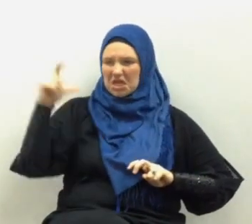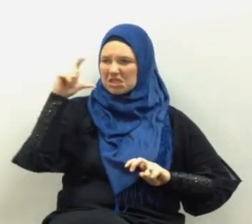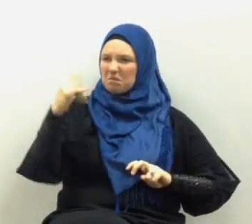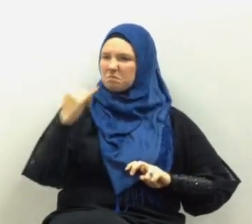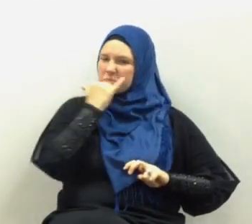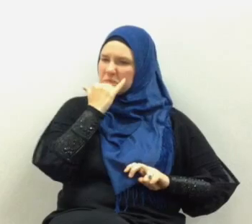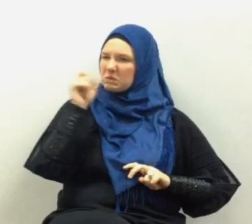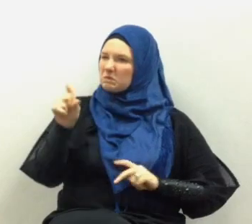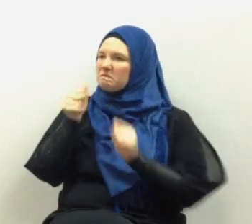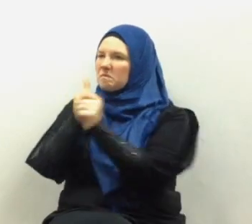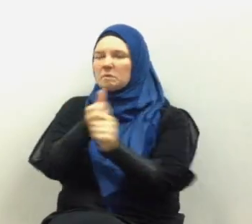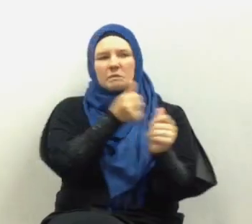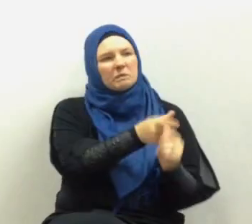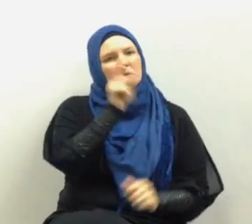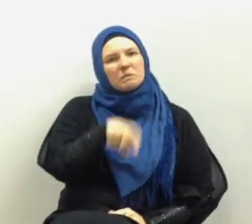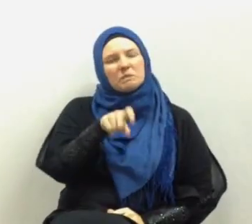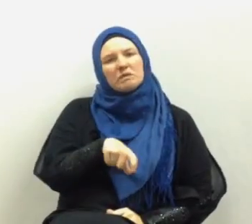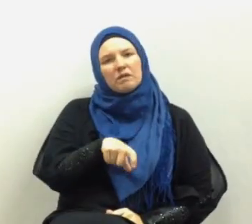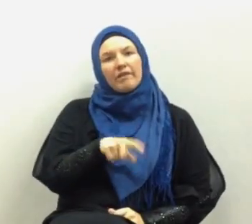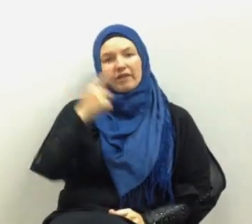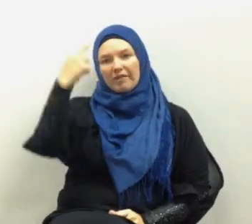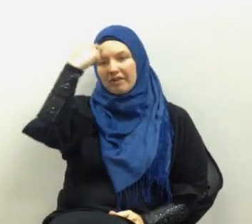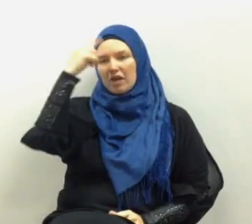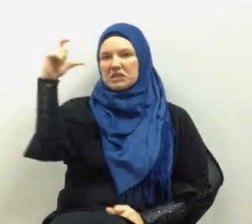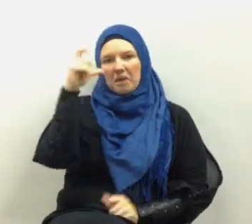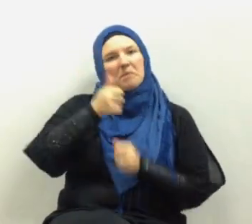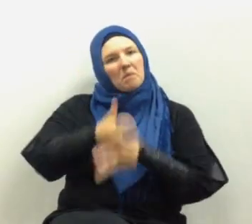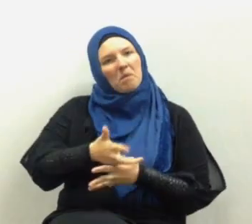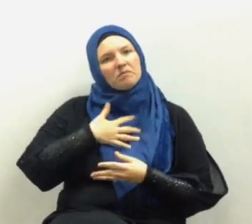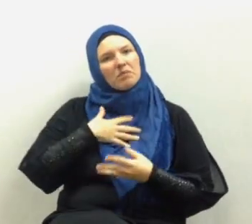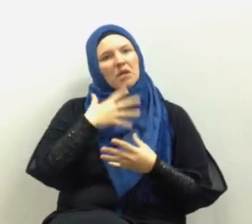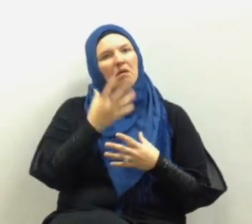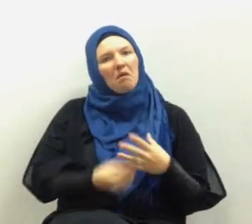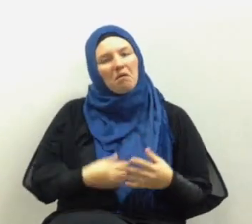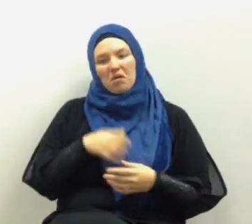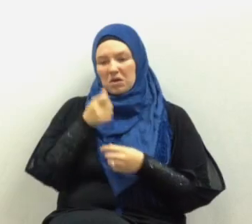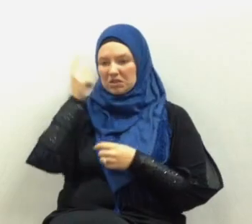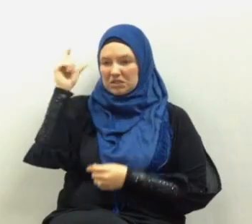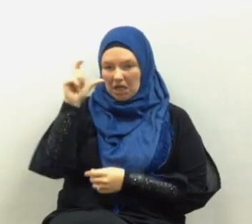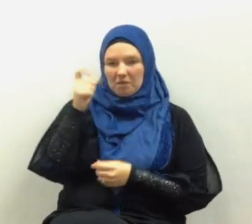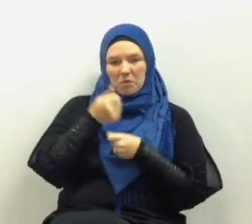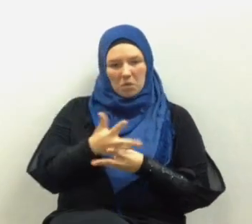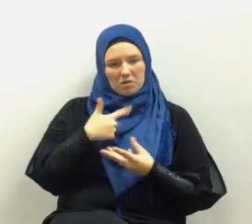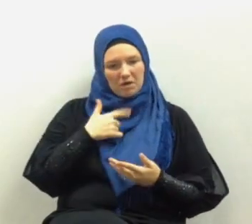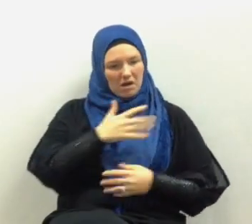because of Islam that we are backward and lost and losing